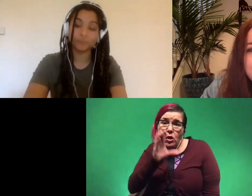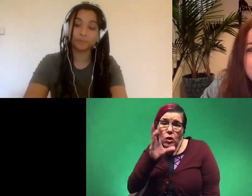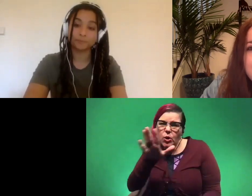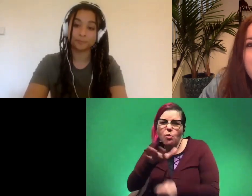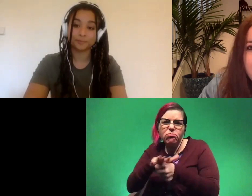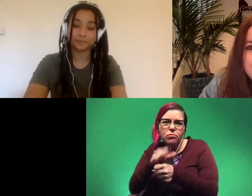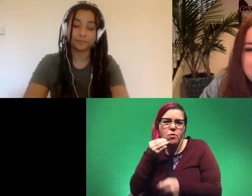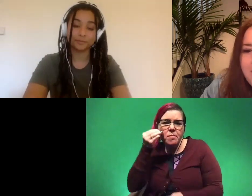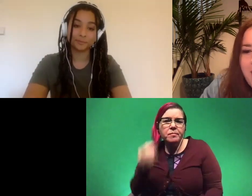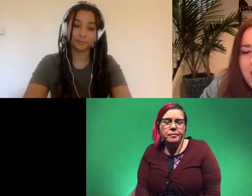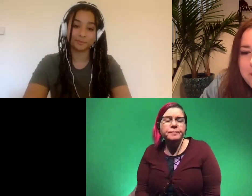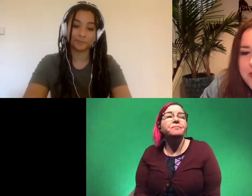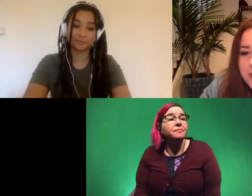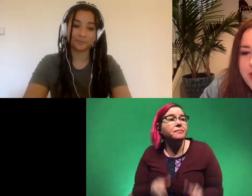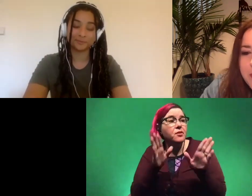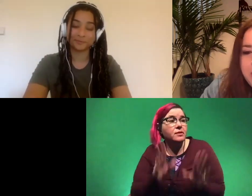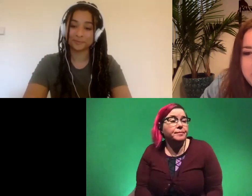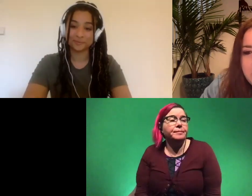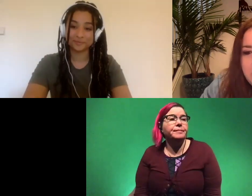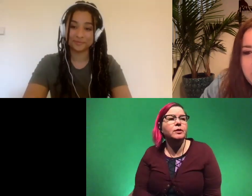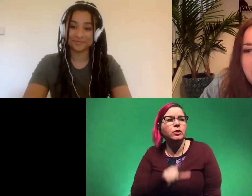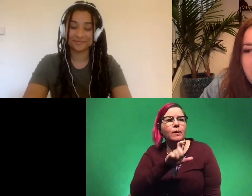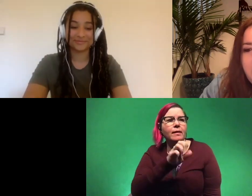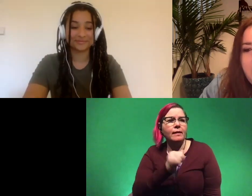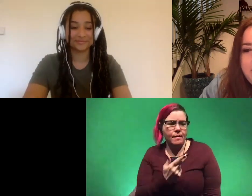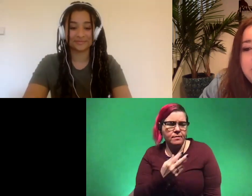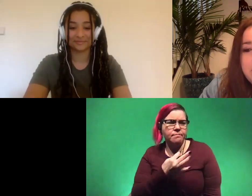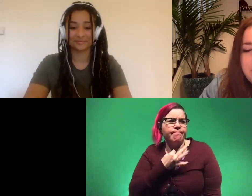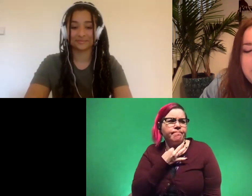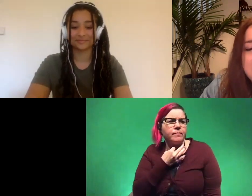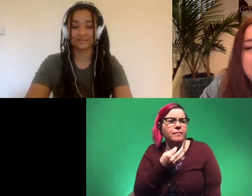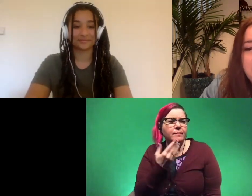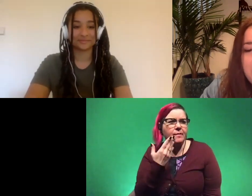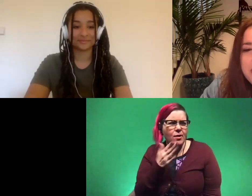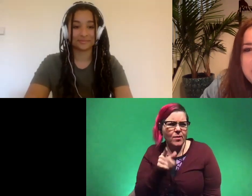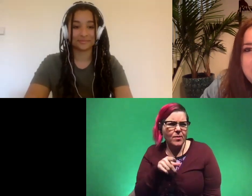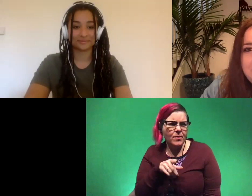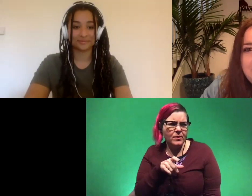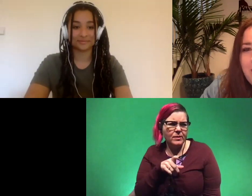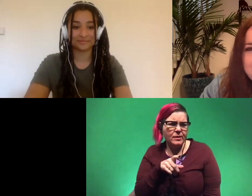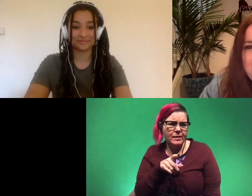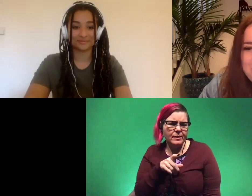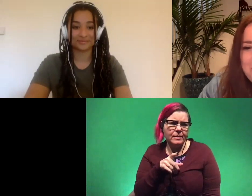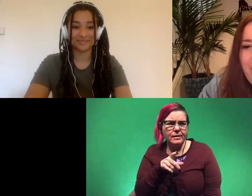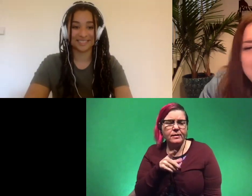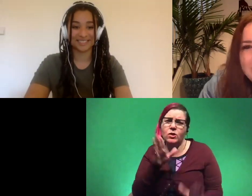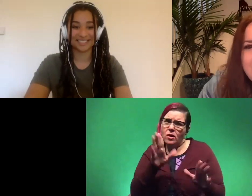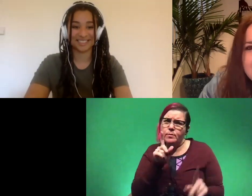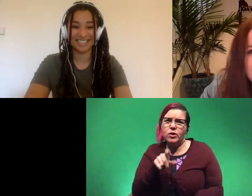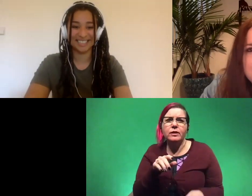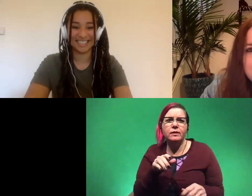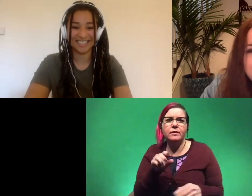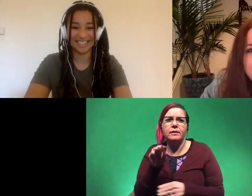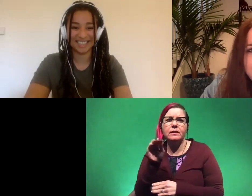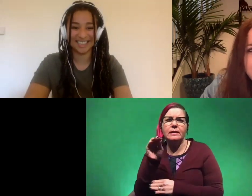neighborhood awesome um so leah would like to know uh and i don't know this is a question an awesome question how big is